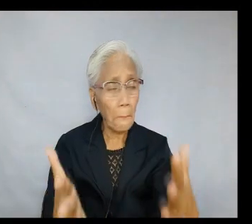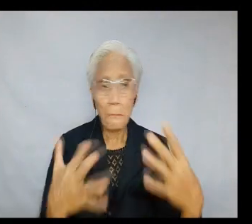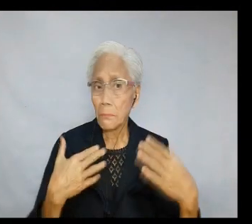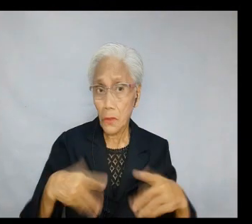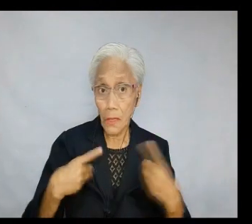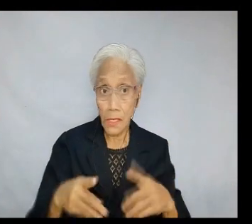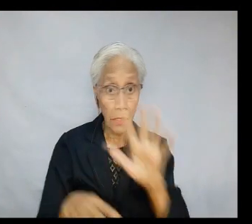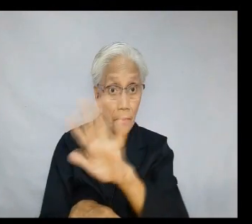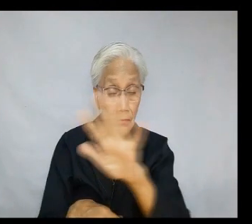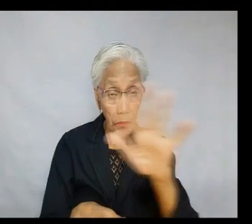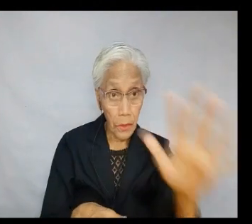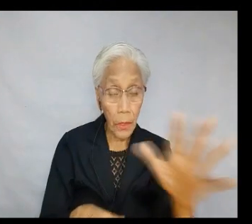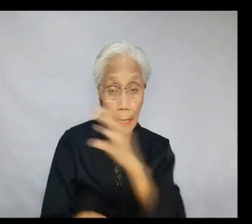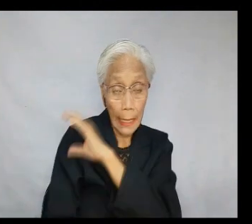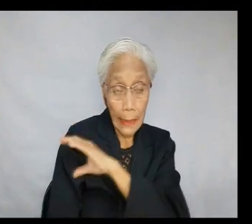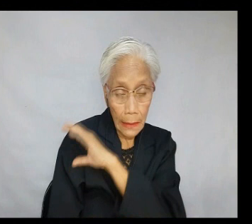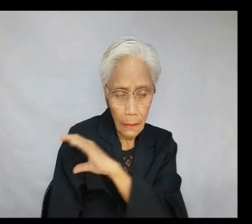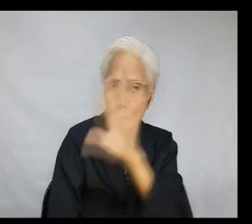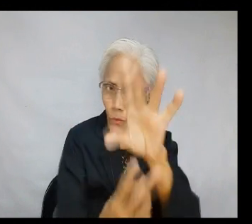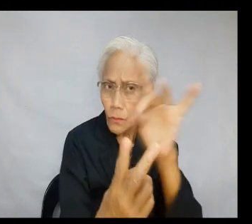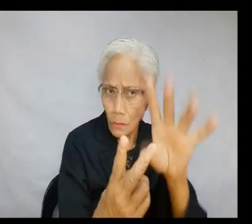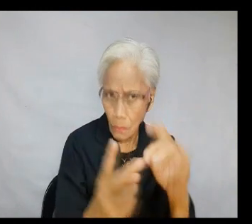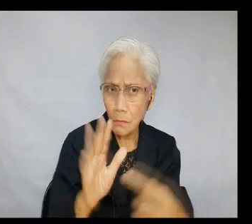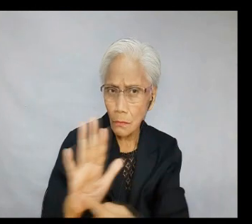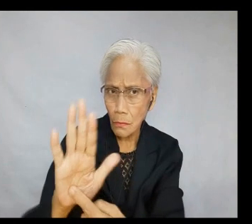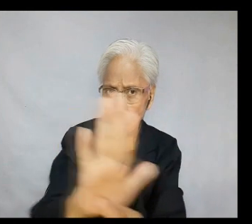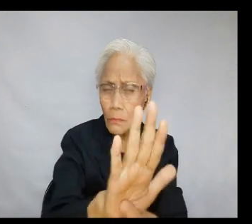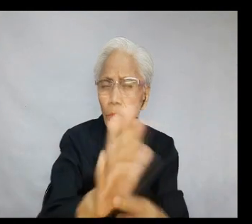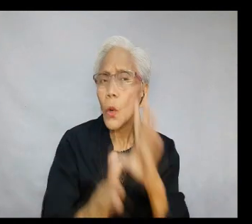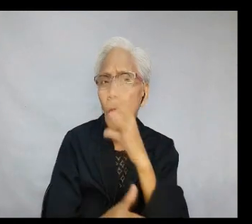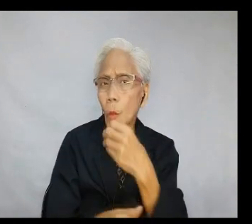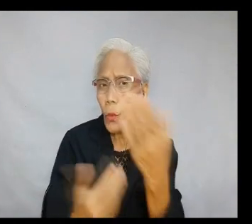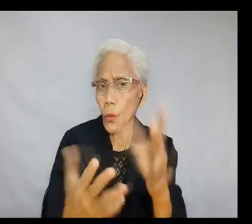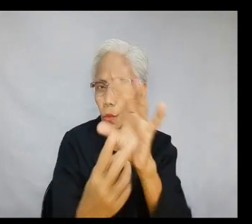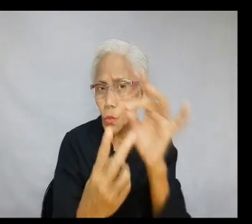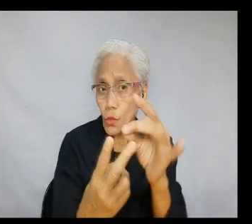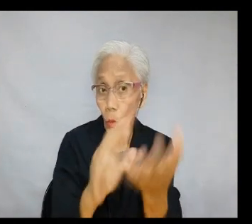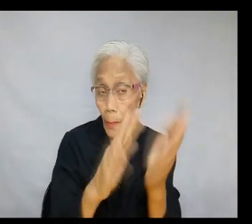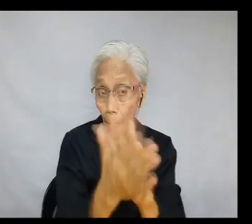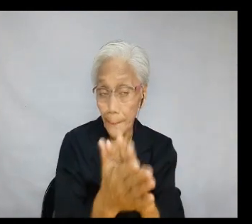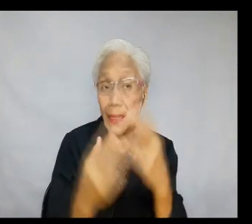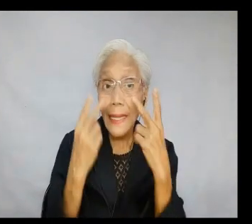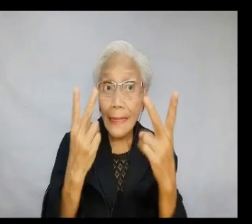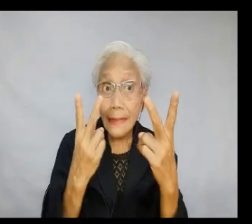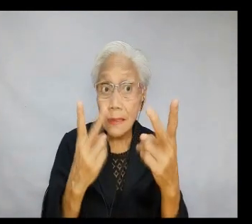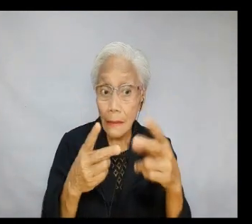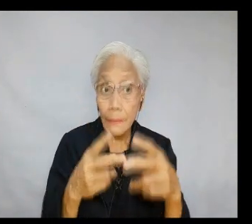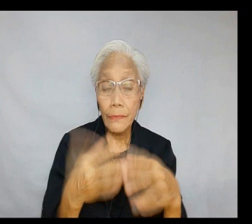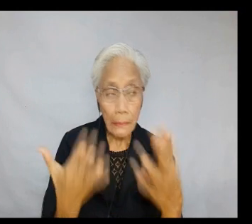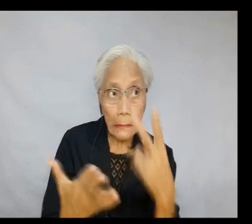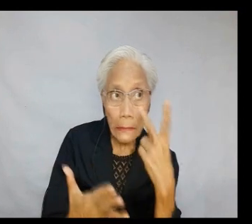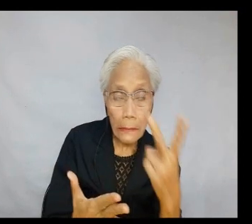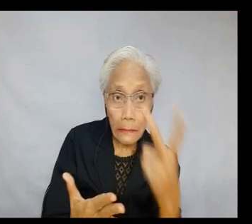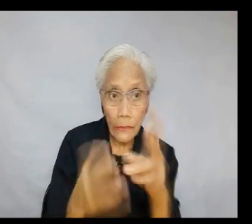will be the garment of your character. 18. Your choice reflects who you choose to